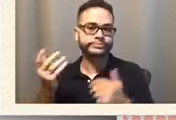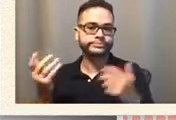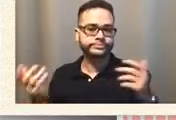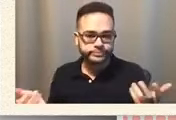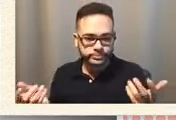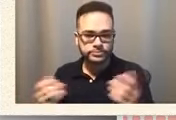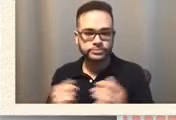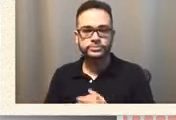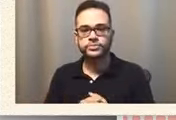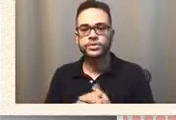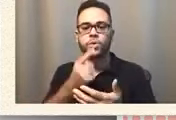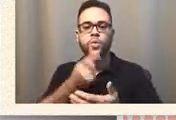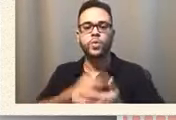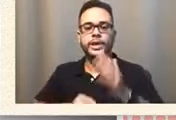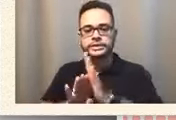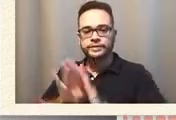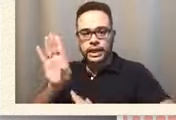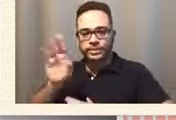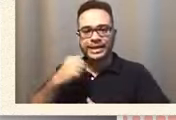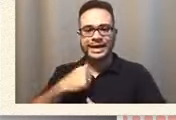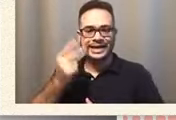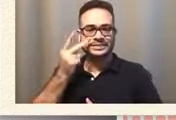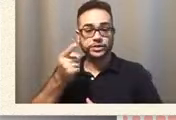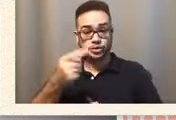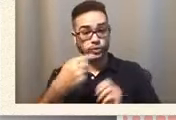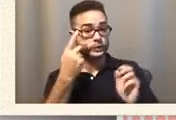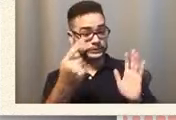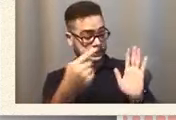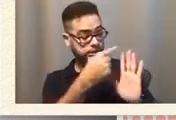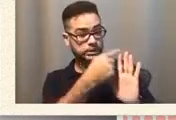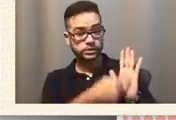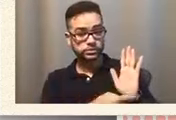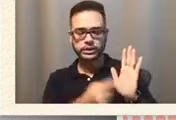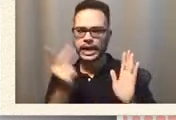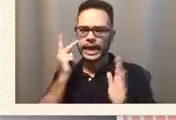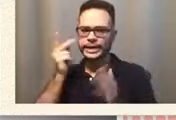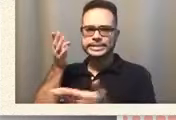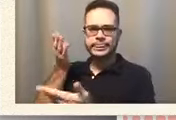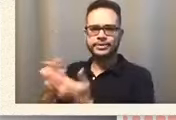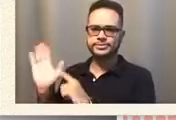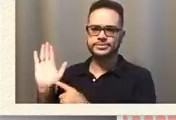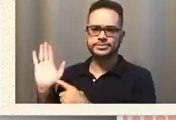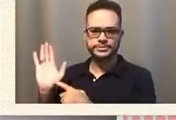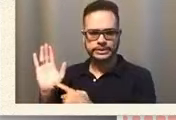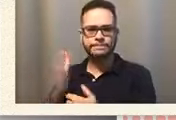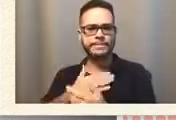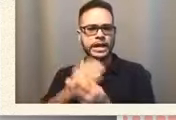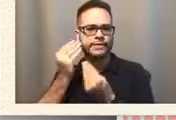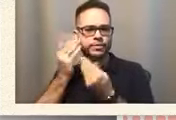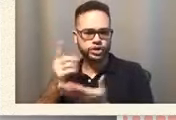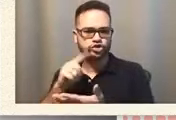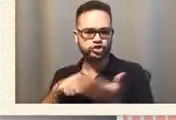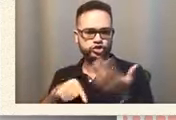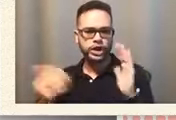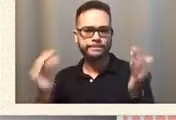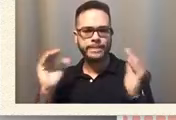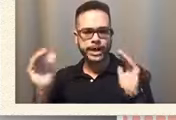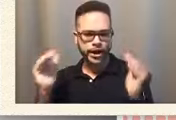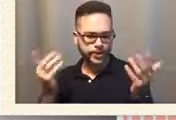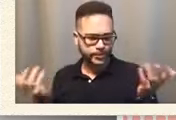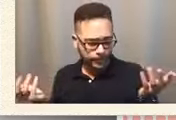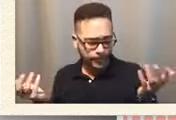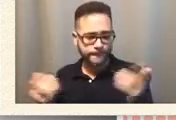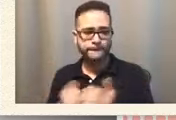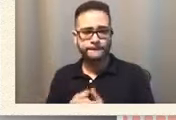developments that I see? You're seeing this? Here's what I see. Here's my data. I think we have to